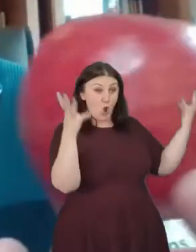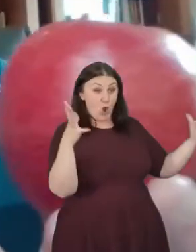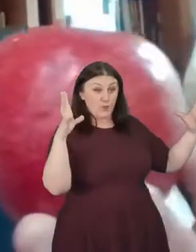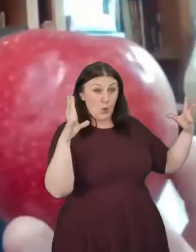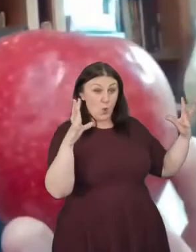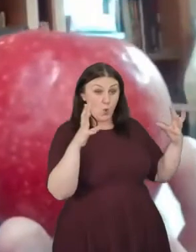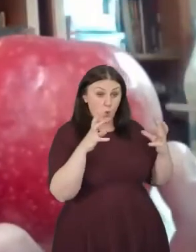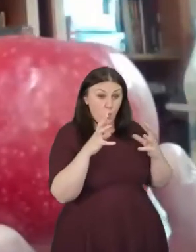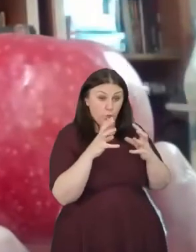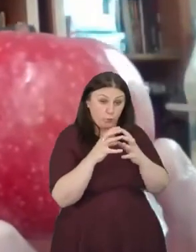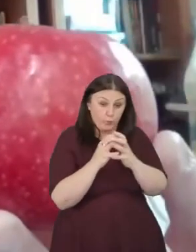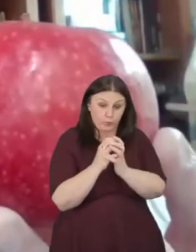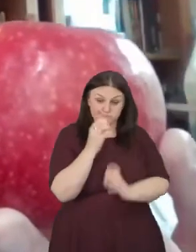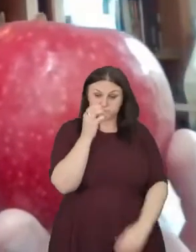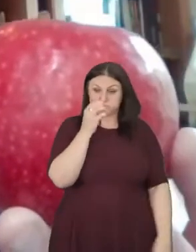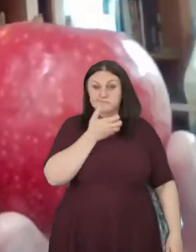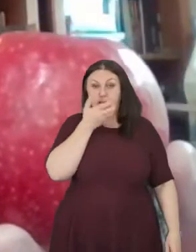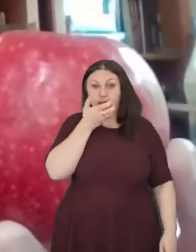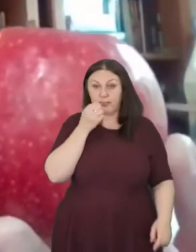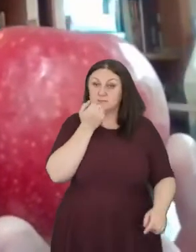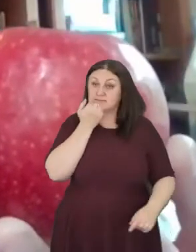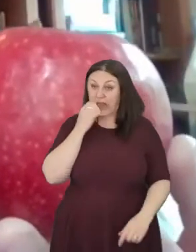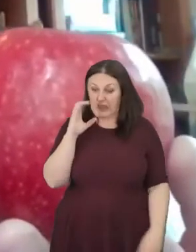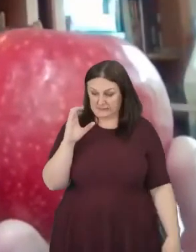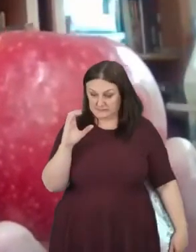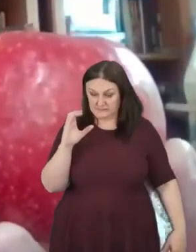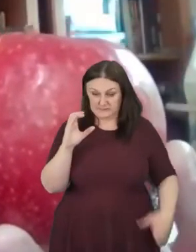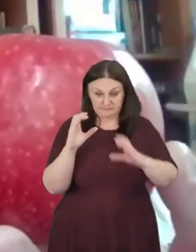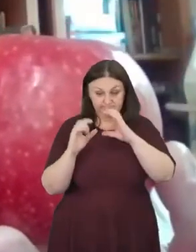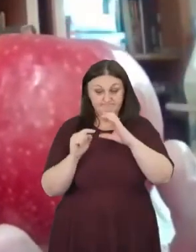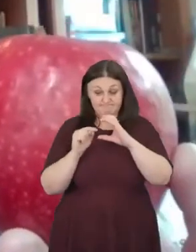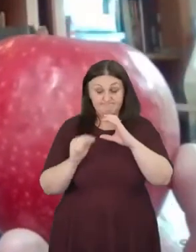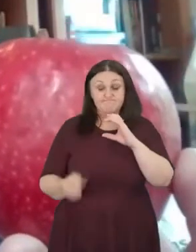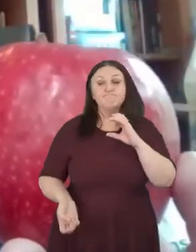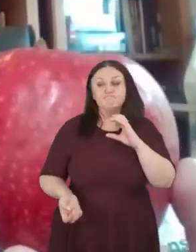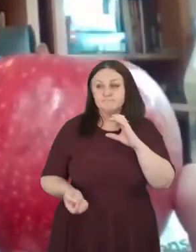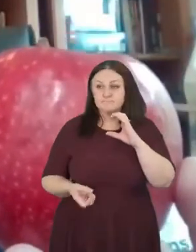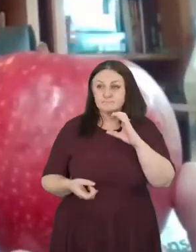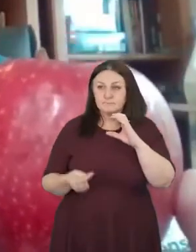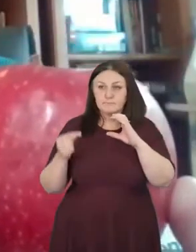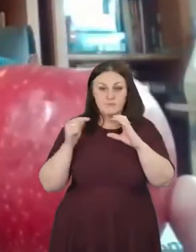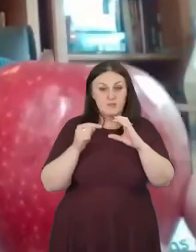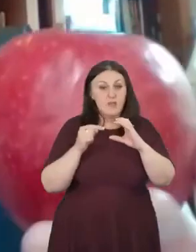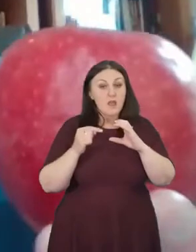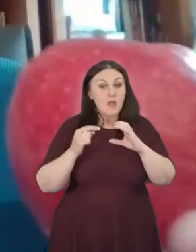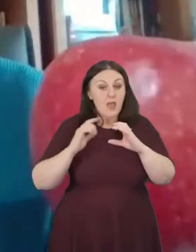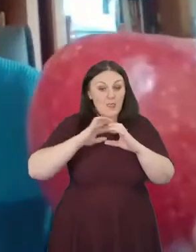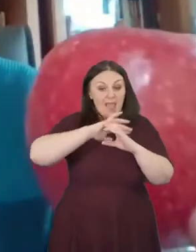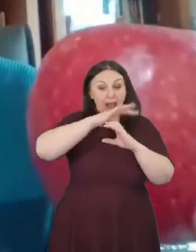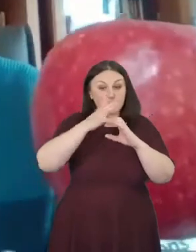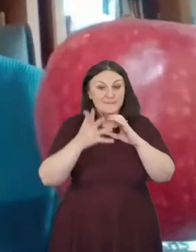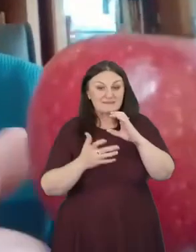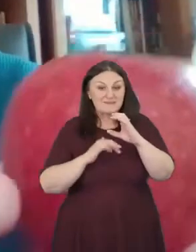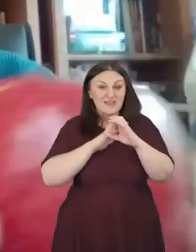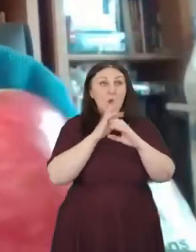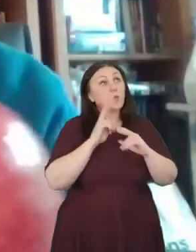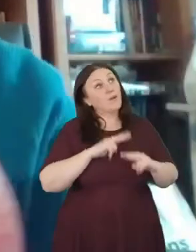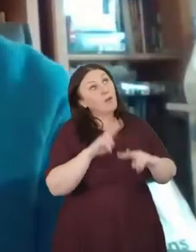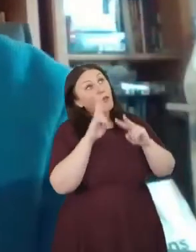a size of an apple. And the atmosphere, which when we look up into the sky